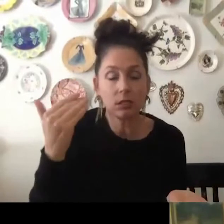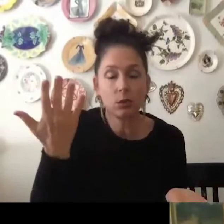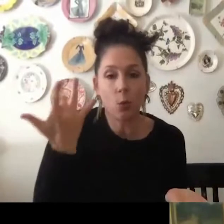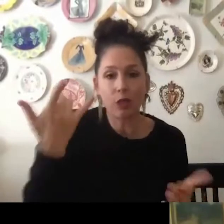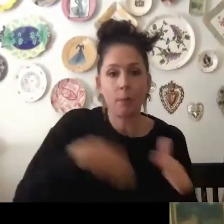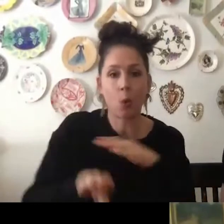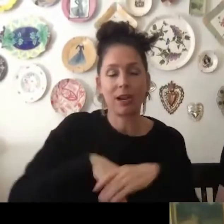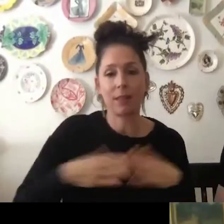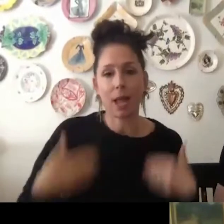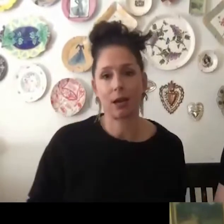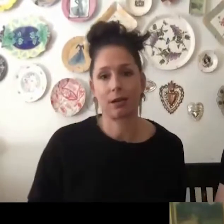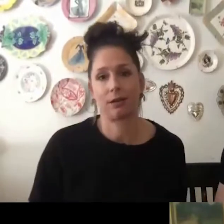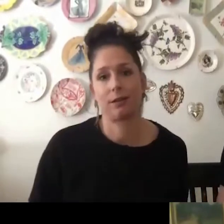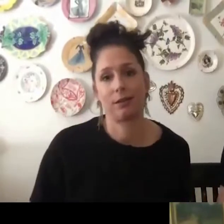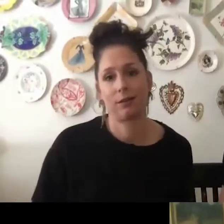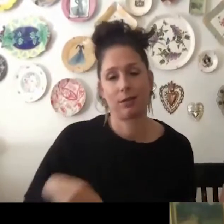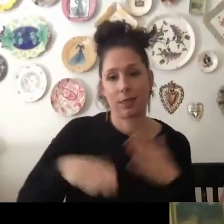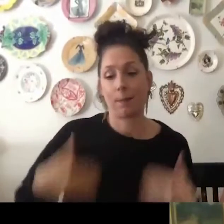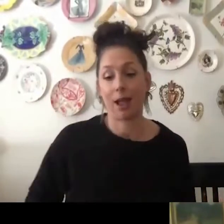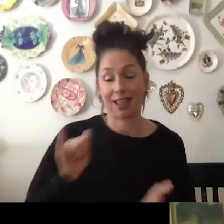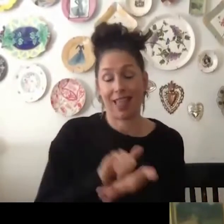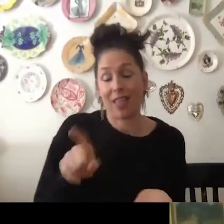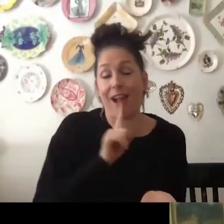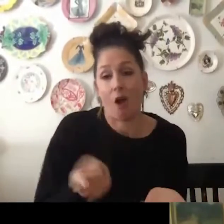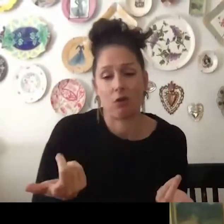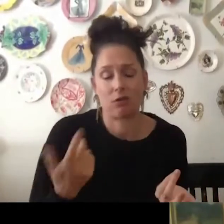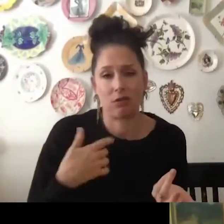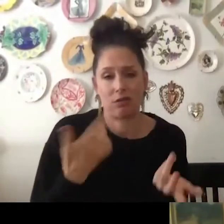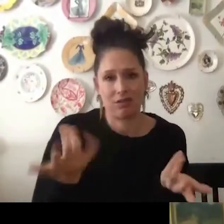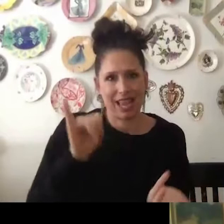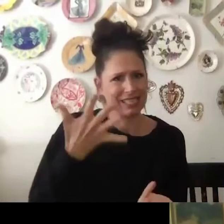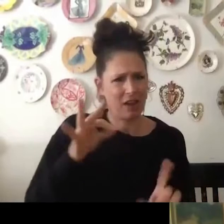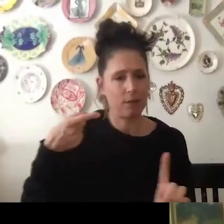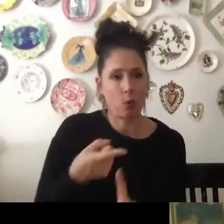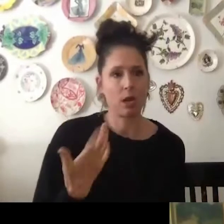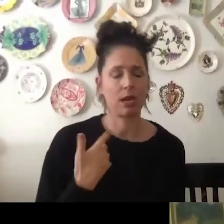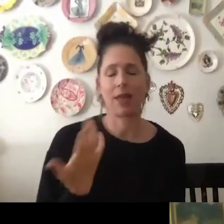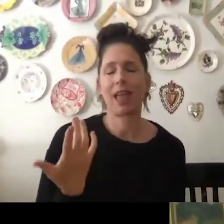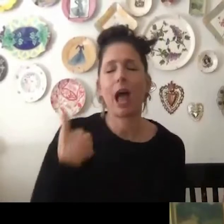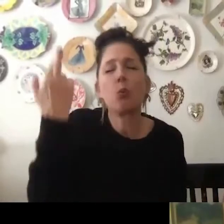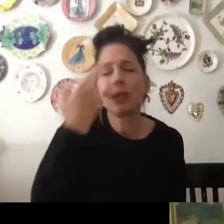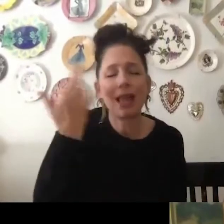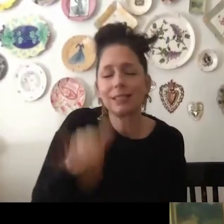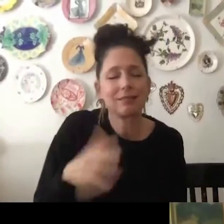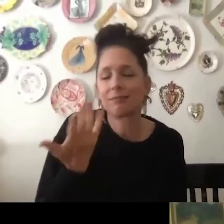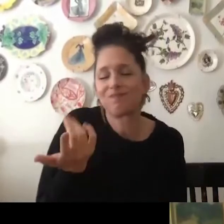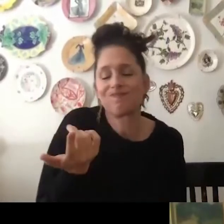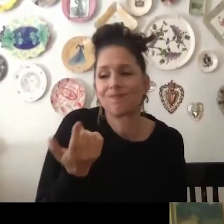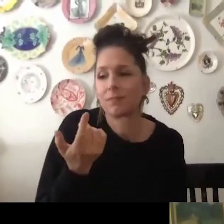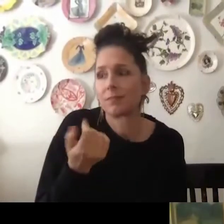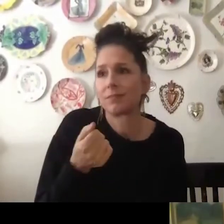knows why you're born into the body that they are. And that's kind of the point.